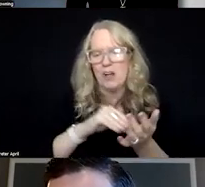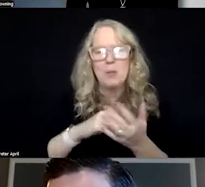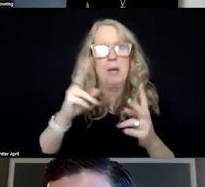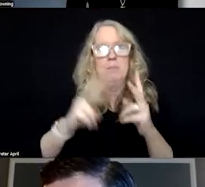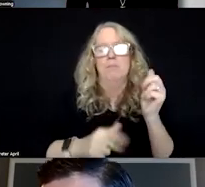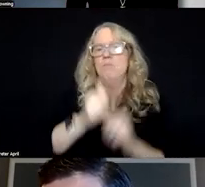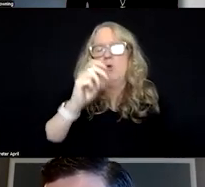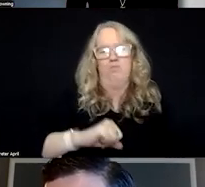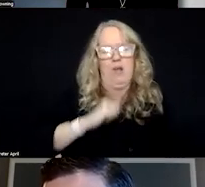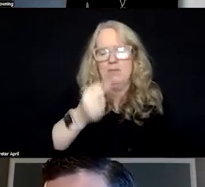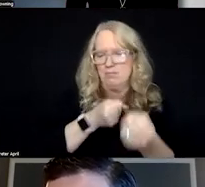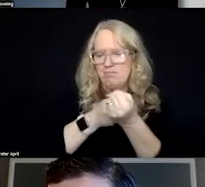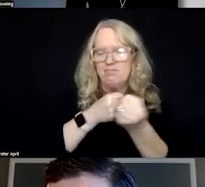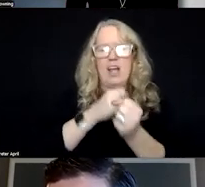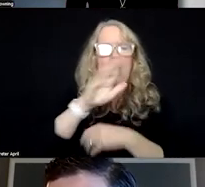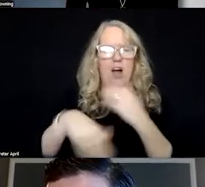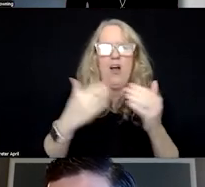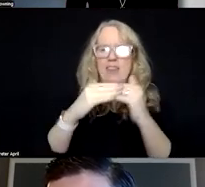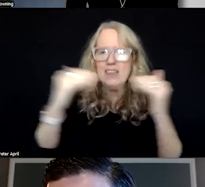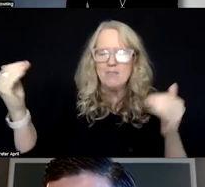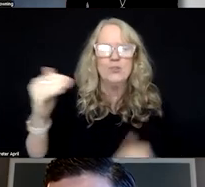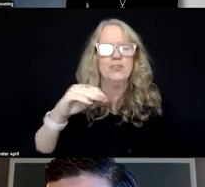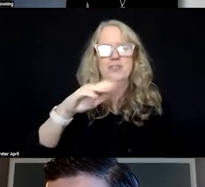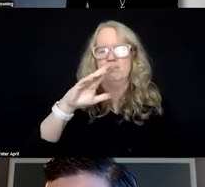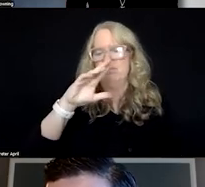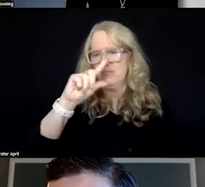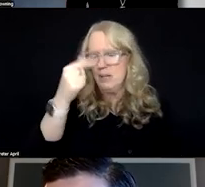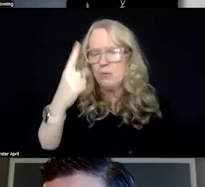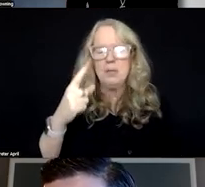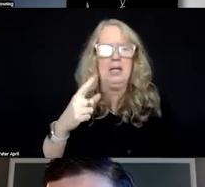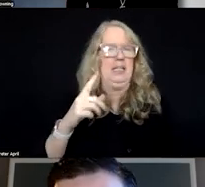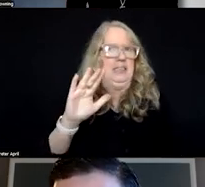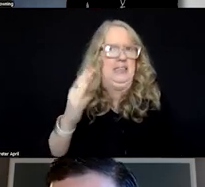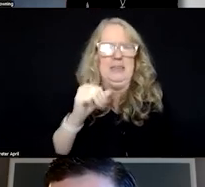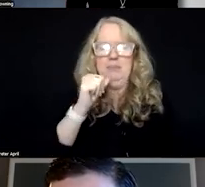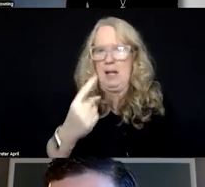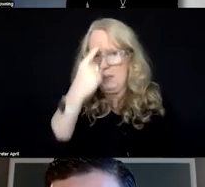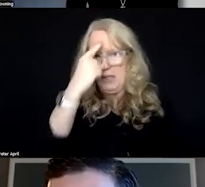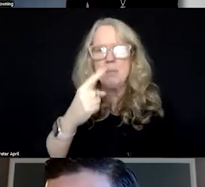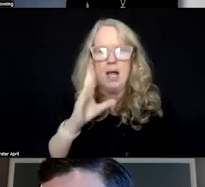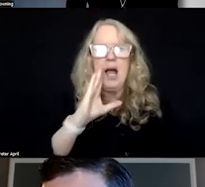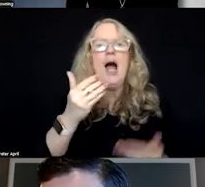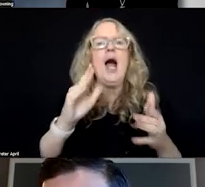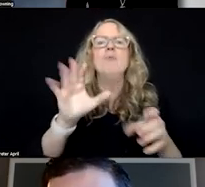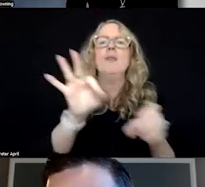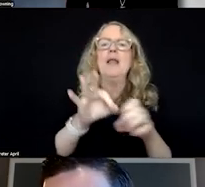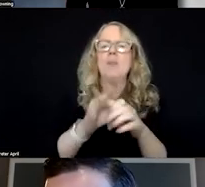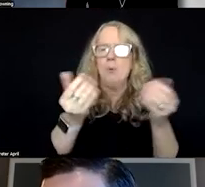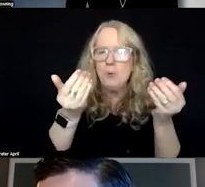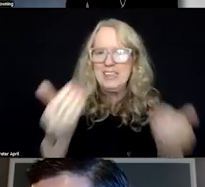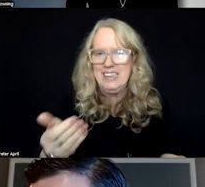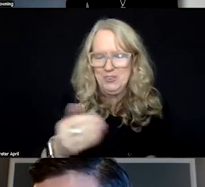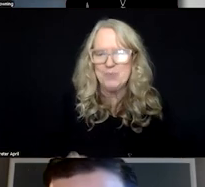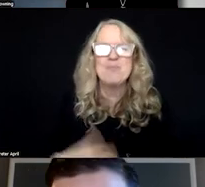of and advocating at all levels of government for. It seems unthinkable, but it's true. So I'll let the poll continue on.